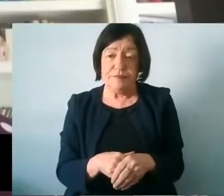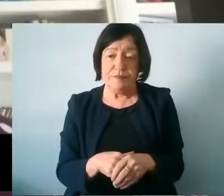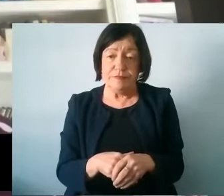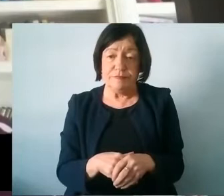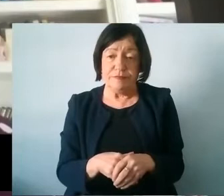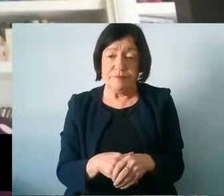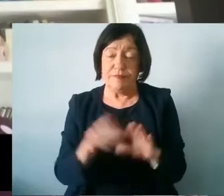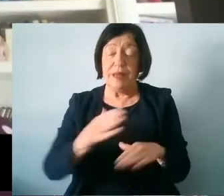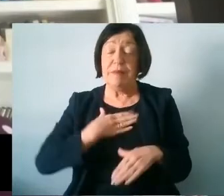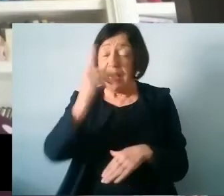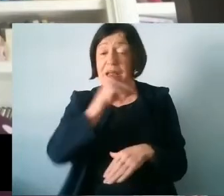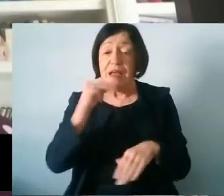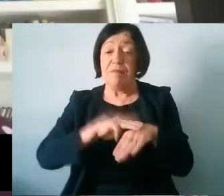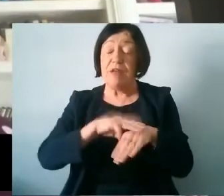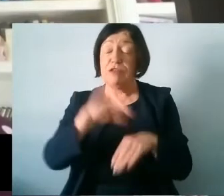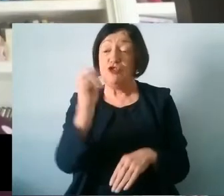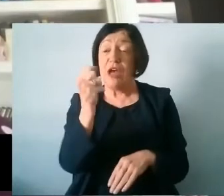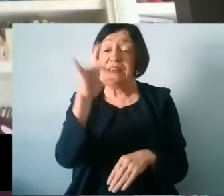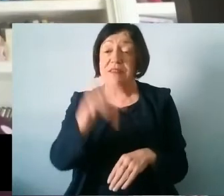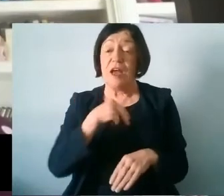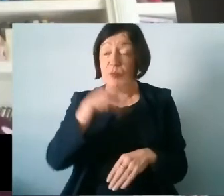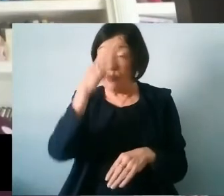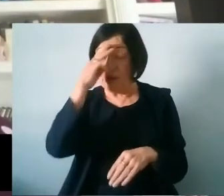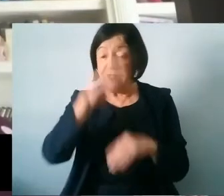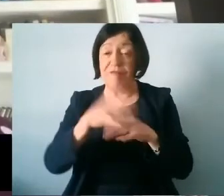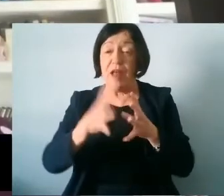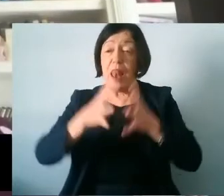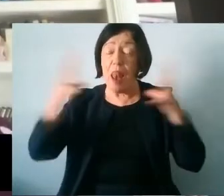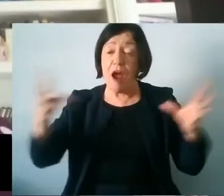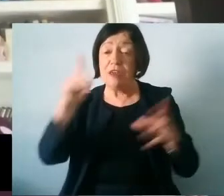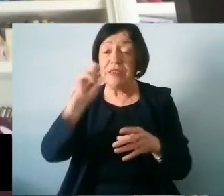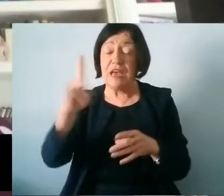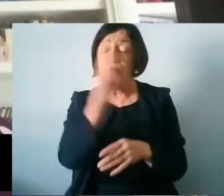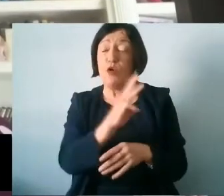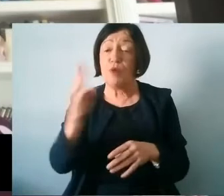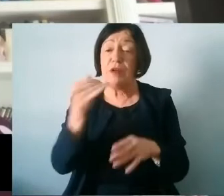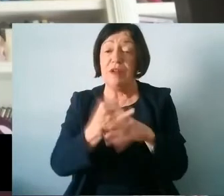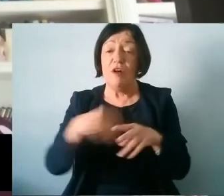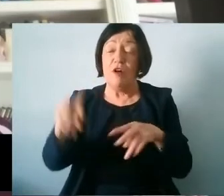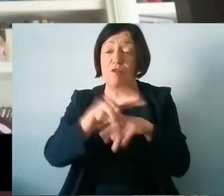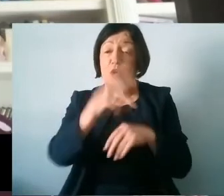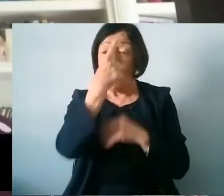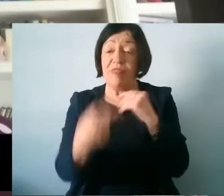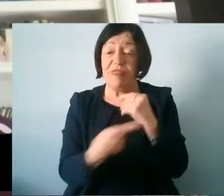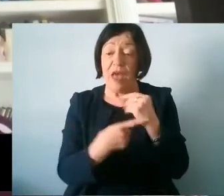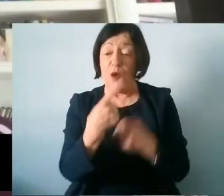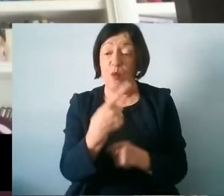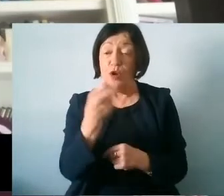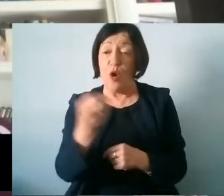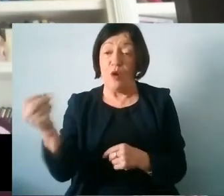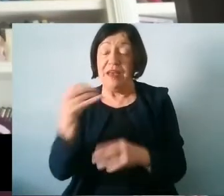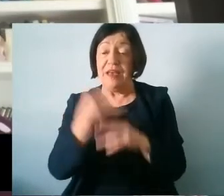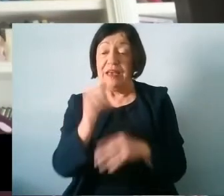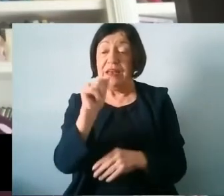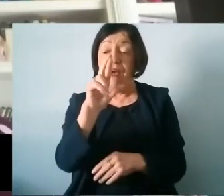My name is Mary Jackson. I am principal of a large DESH post-primary school of over 1,100 students in RD County